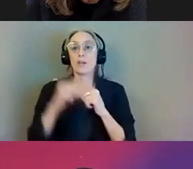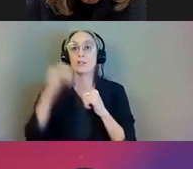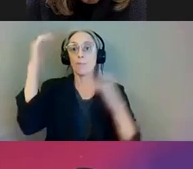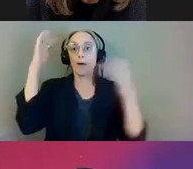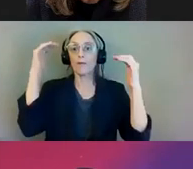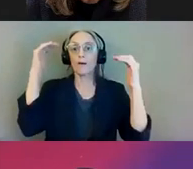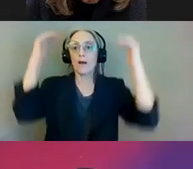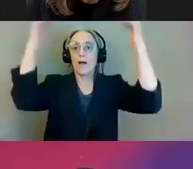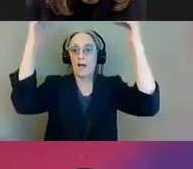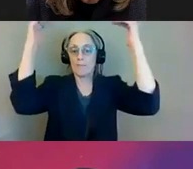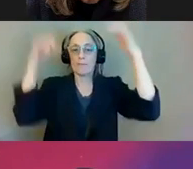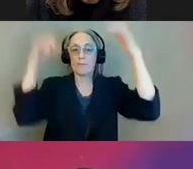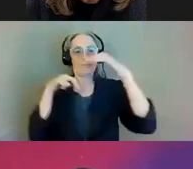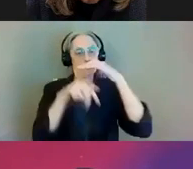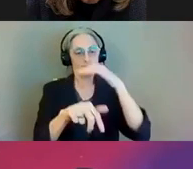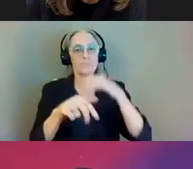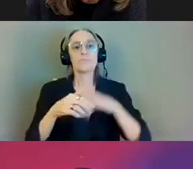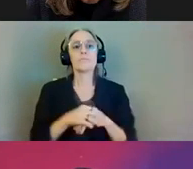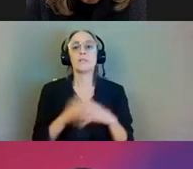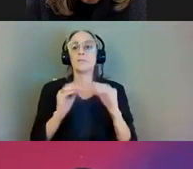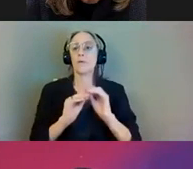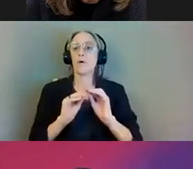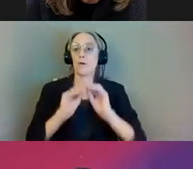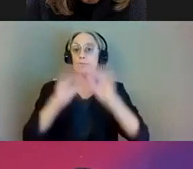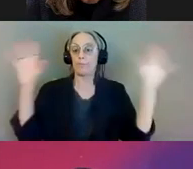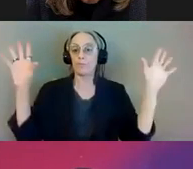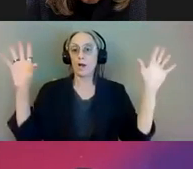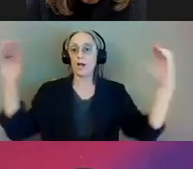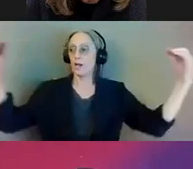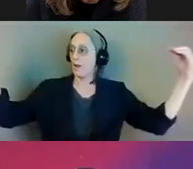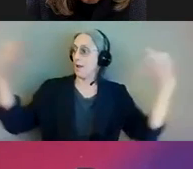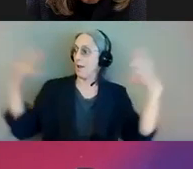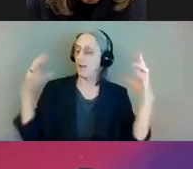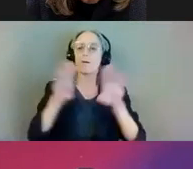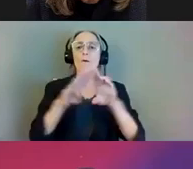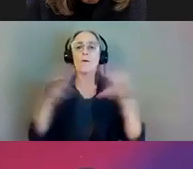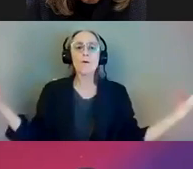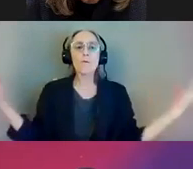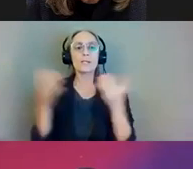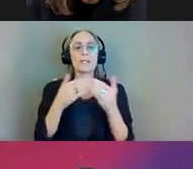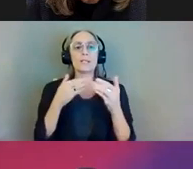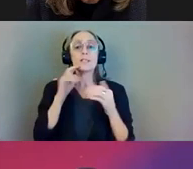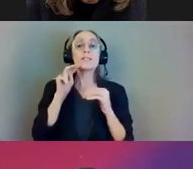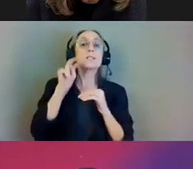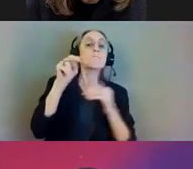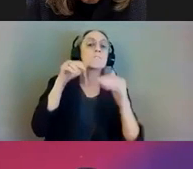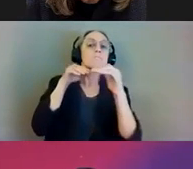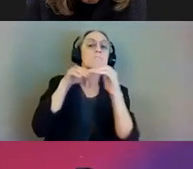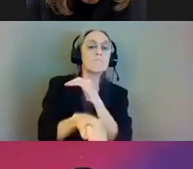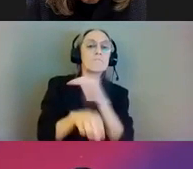steps up the building height at the entrance to create a bright open entry that is intended to complement the historic streetscape.